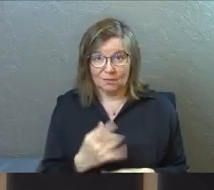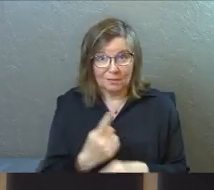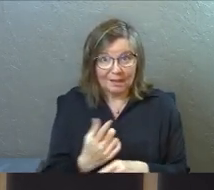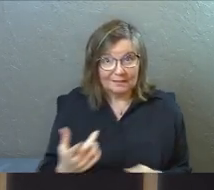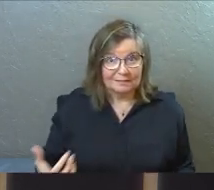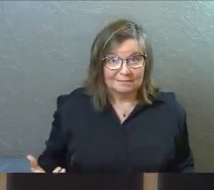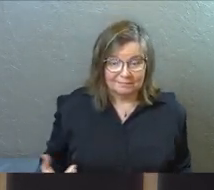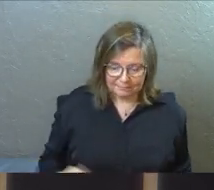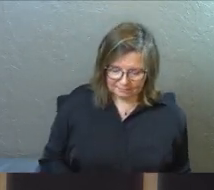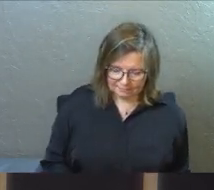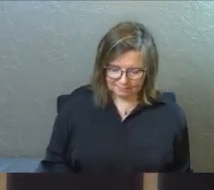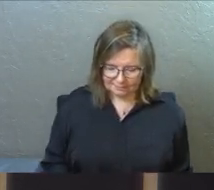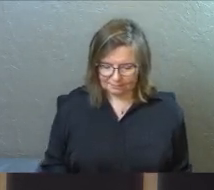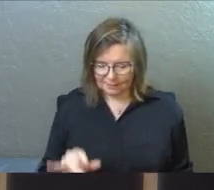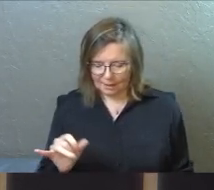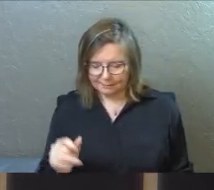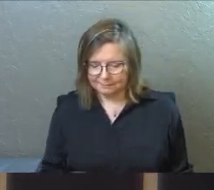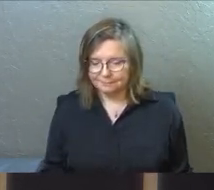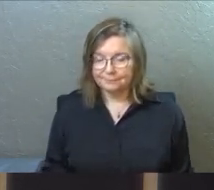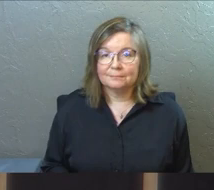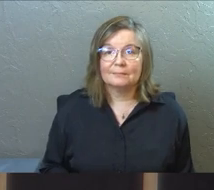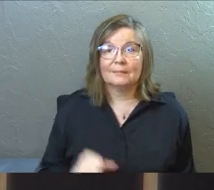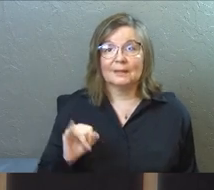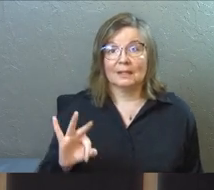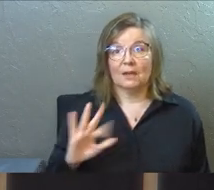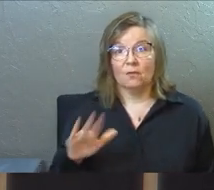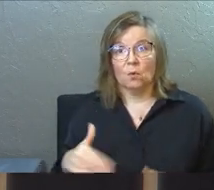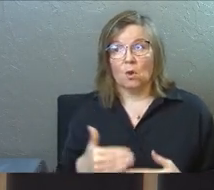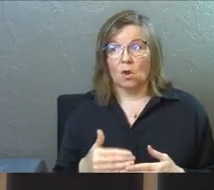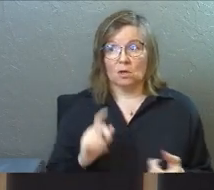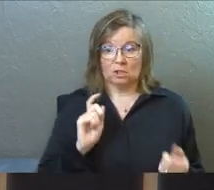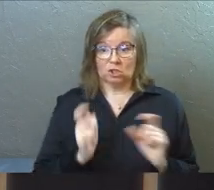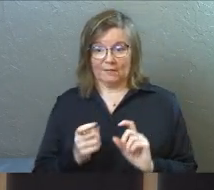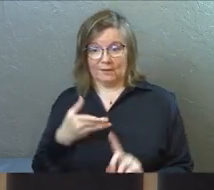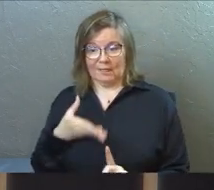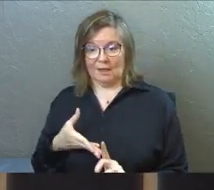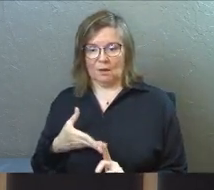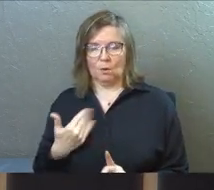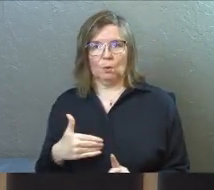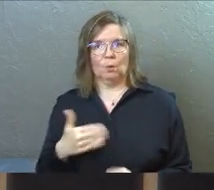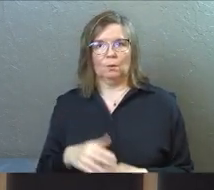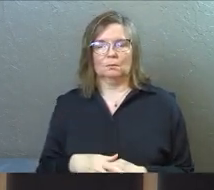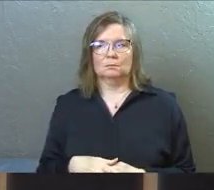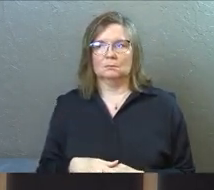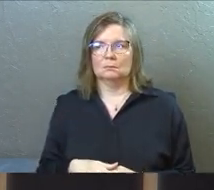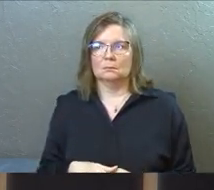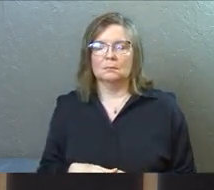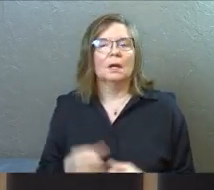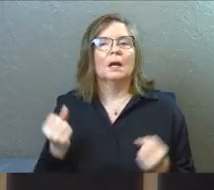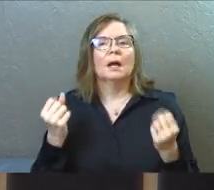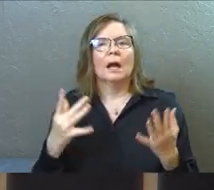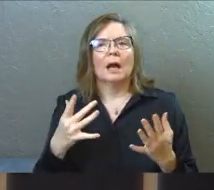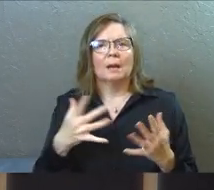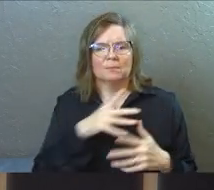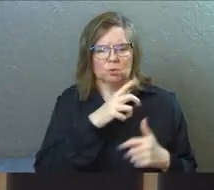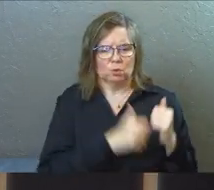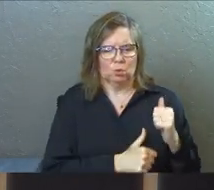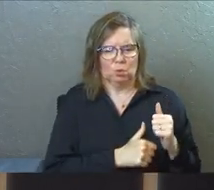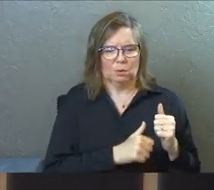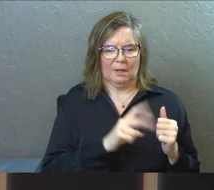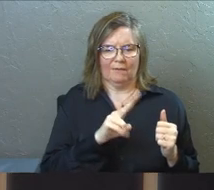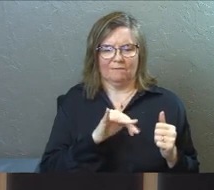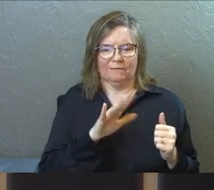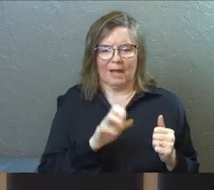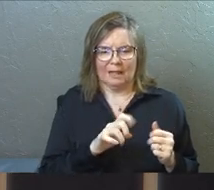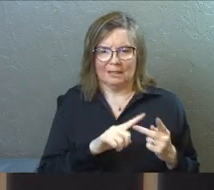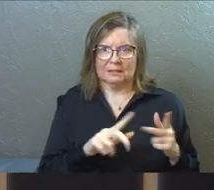Right? Like, if we all just shifted there, gosh, how much cruelty and violence and